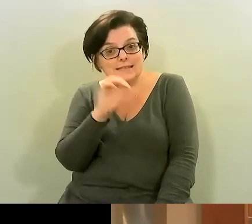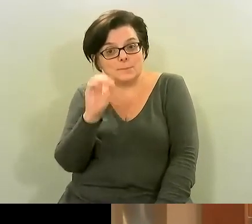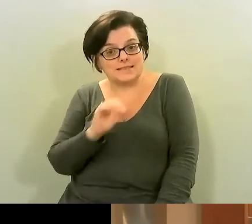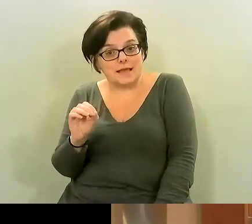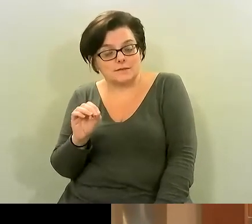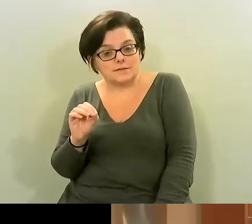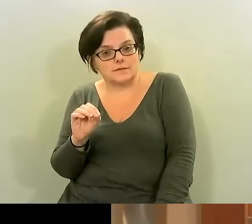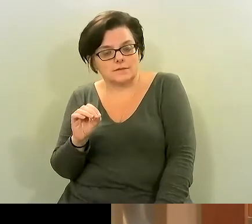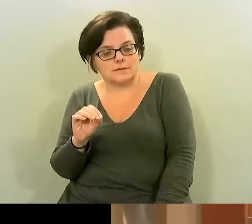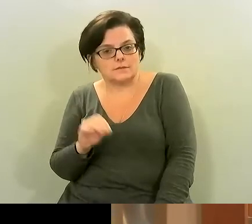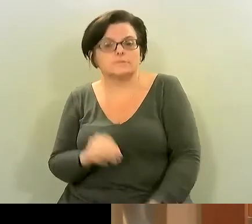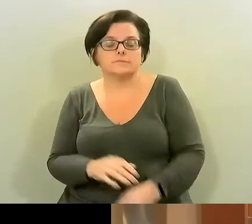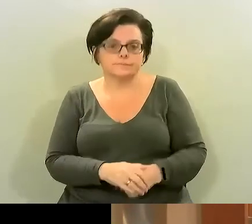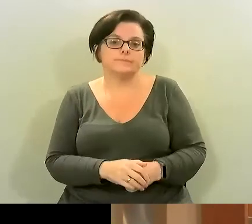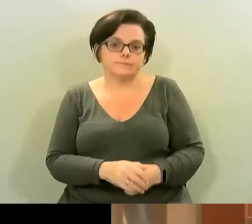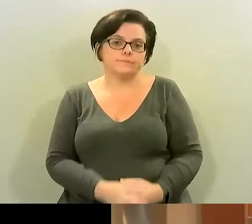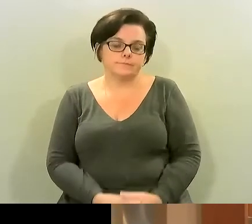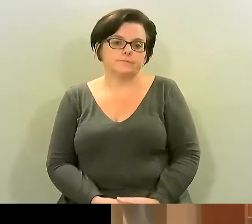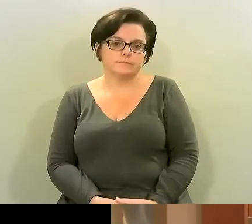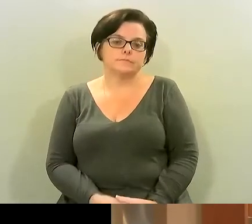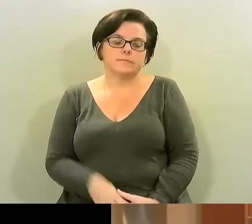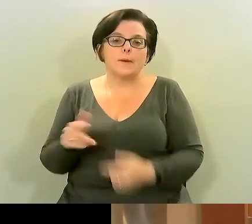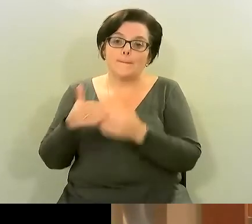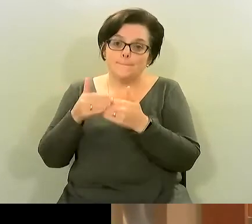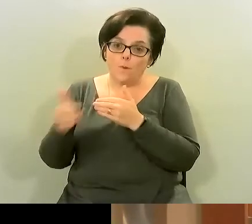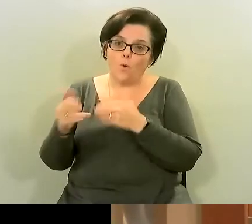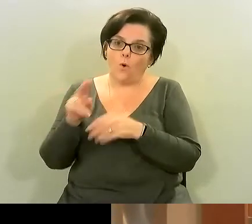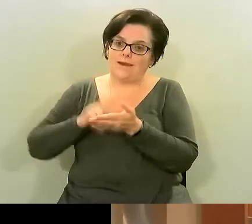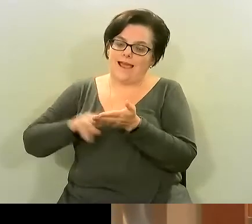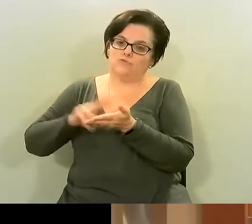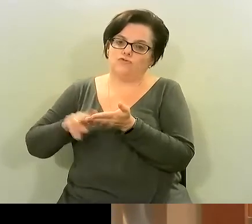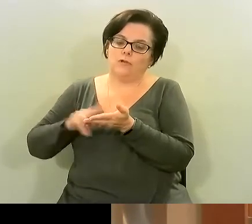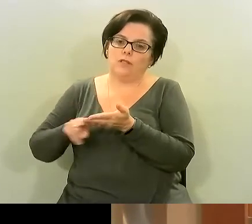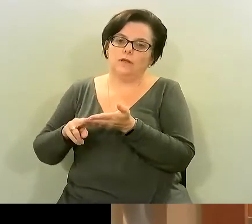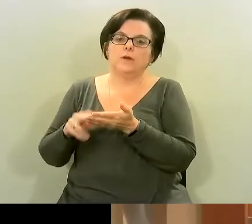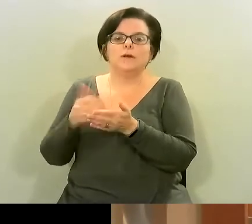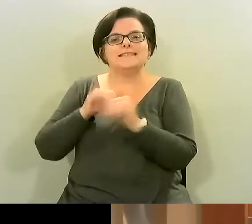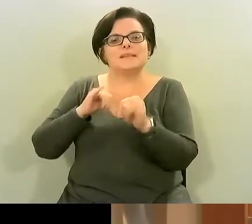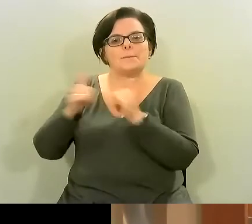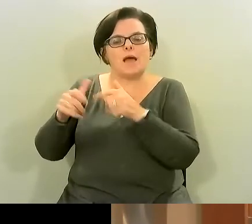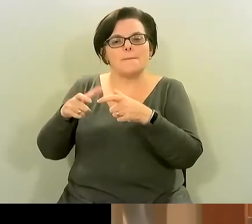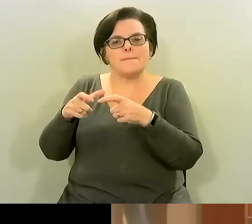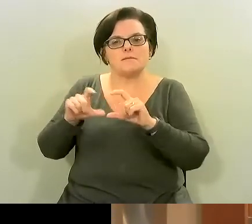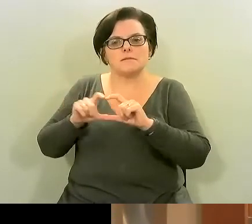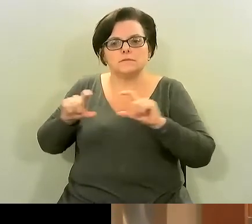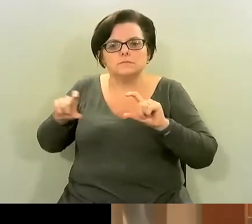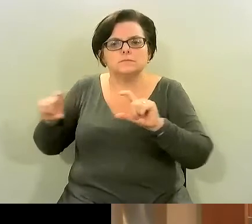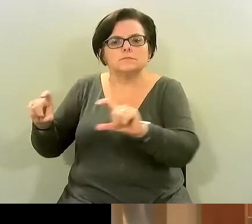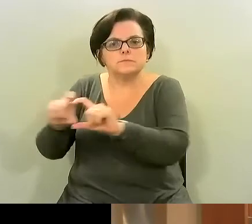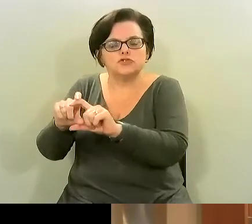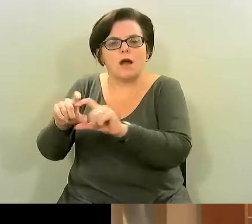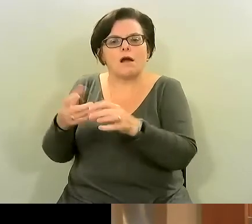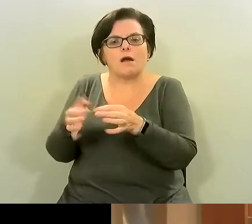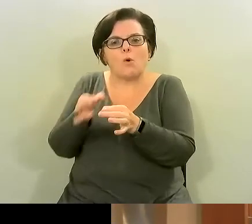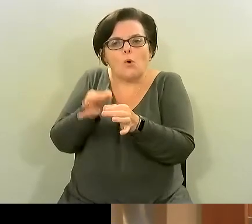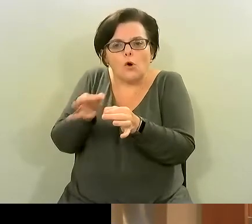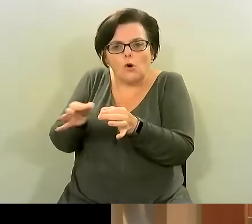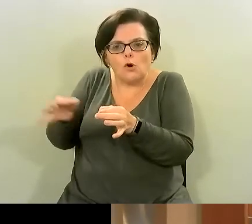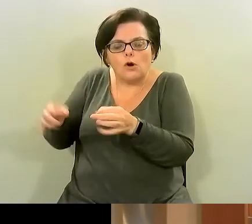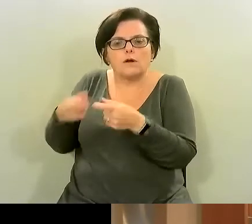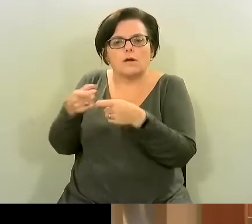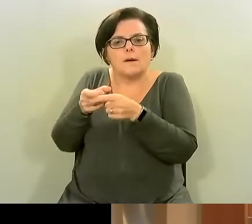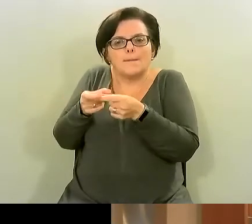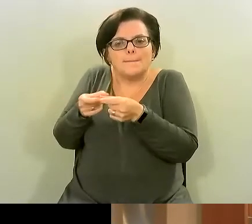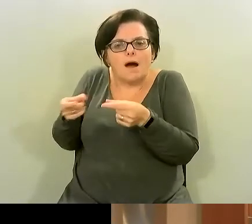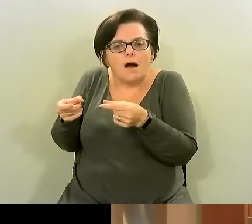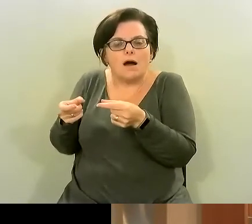the more natural raw forms usually they're in a chunk or some of the newer companies have different chocolate bars that are out